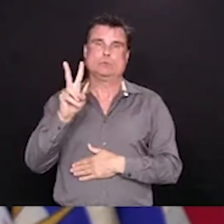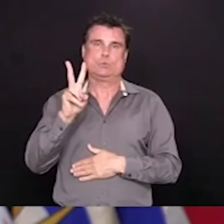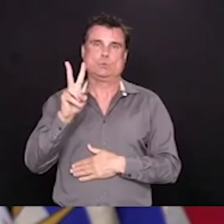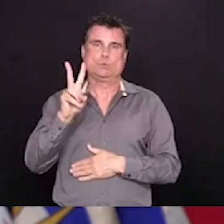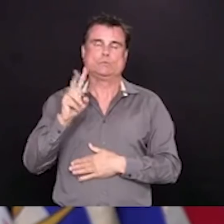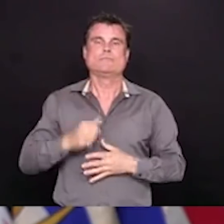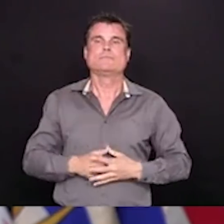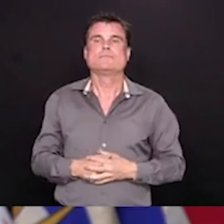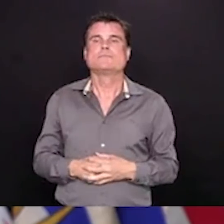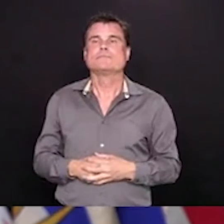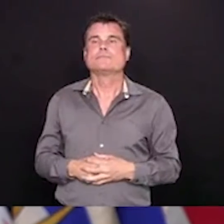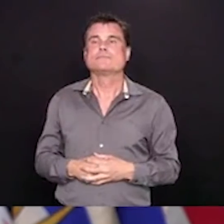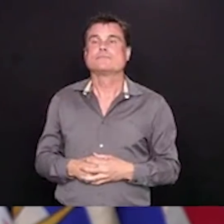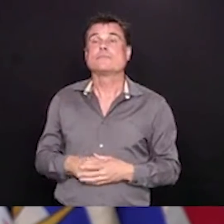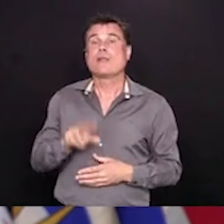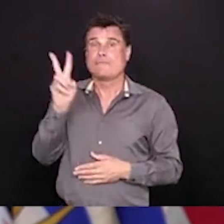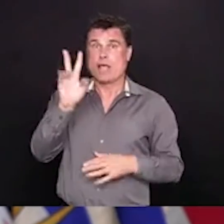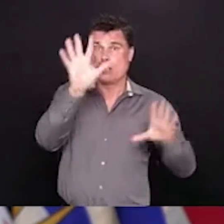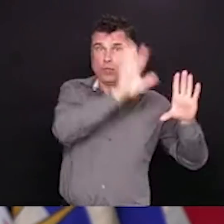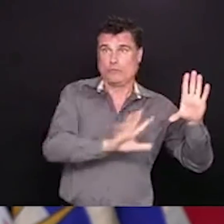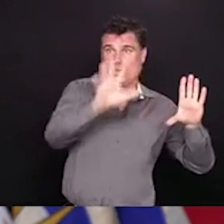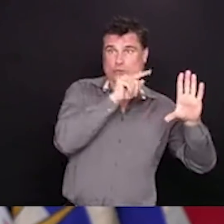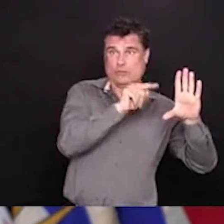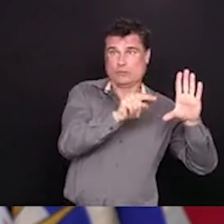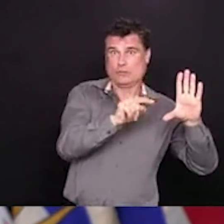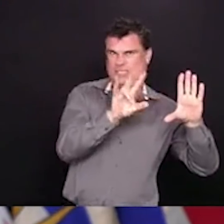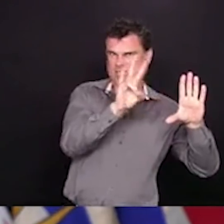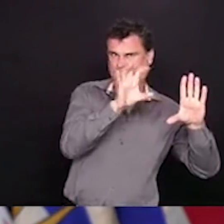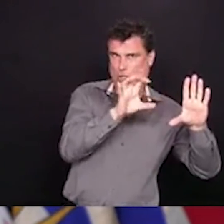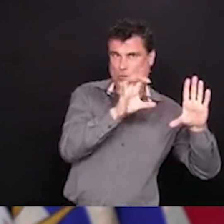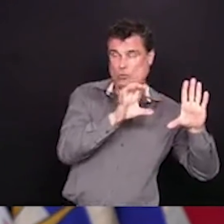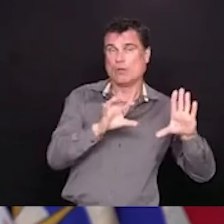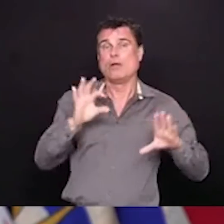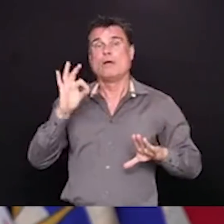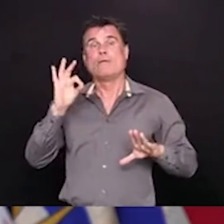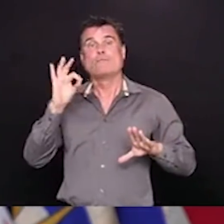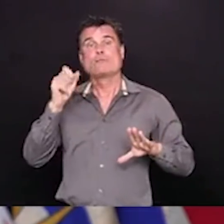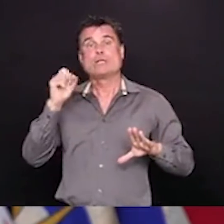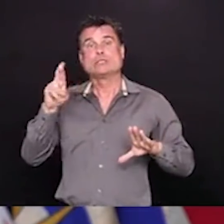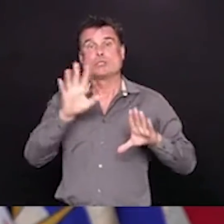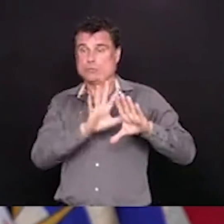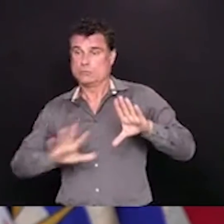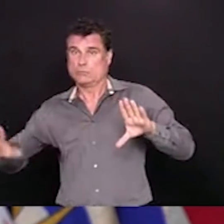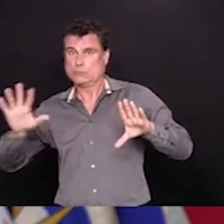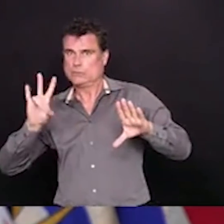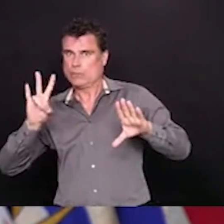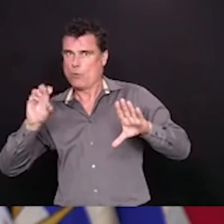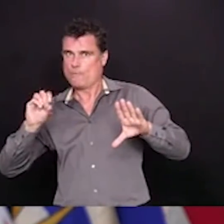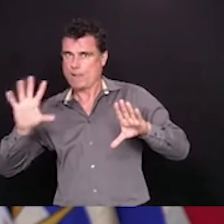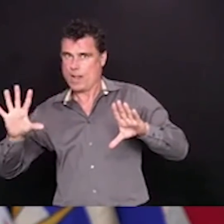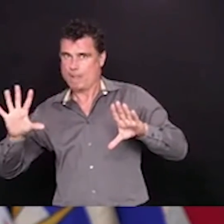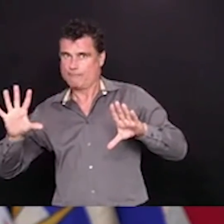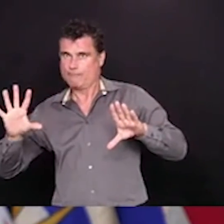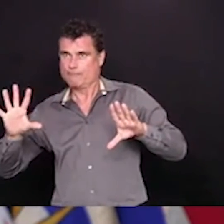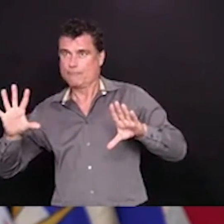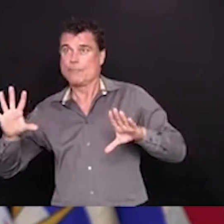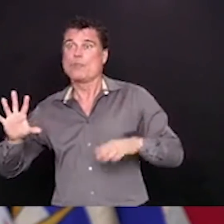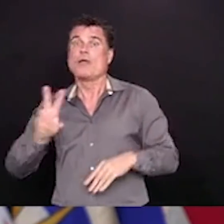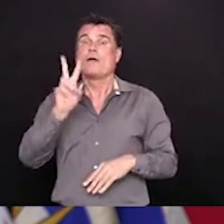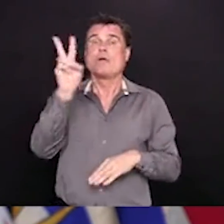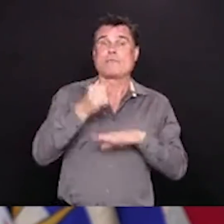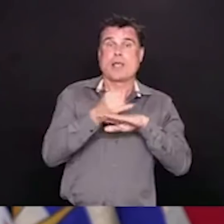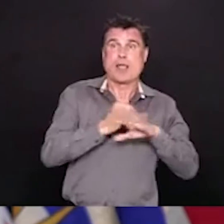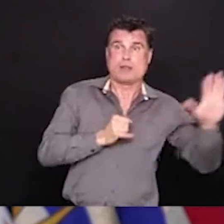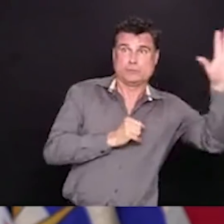Coastal Health Region, 705 in the Fraser Health Region, 102 in the Vancouver Island Health Region,